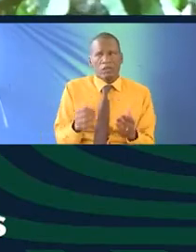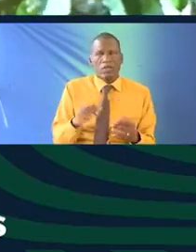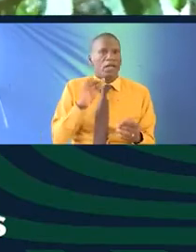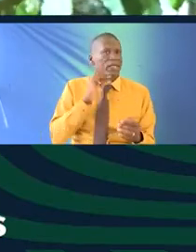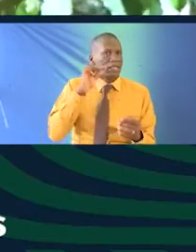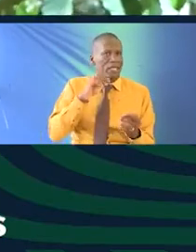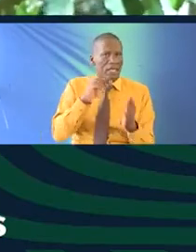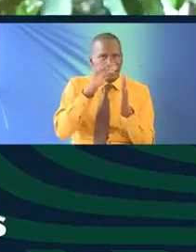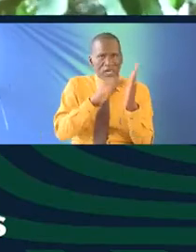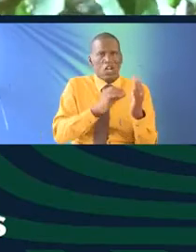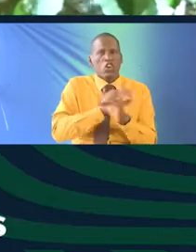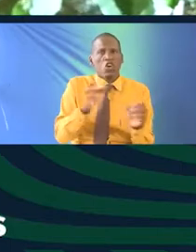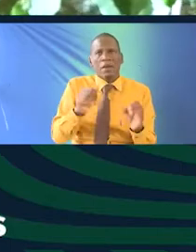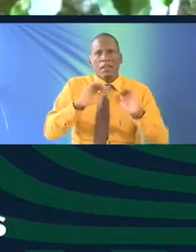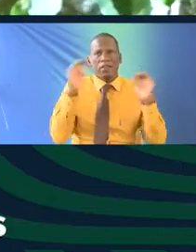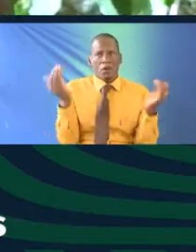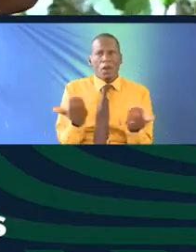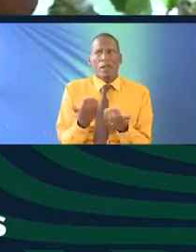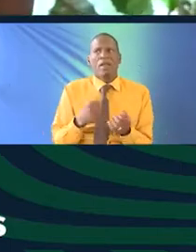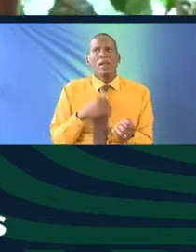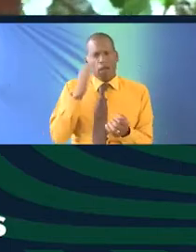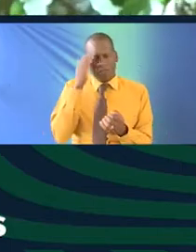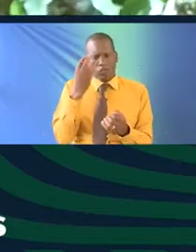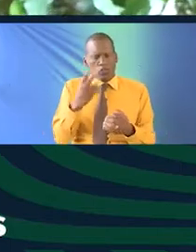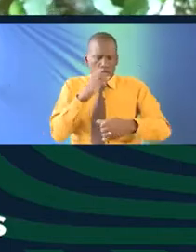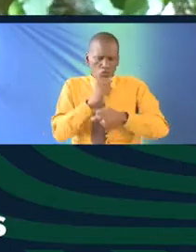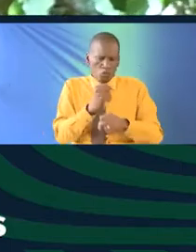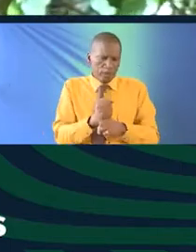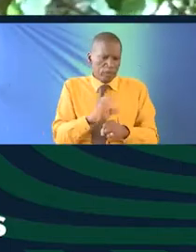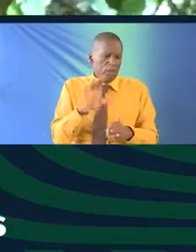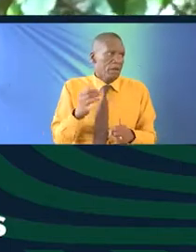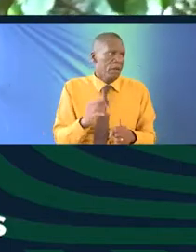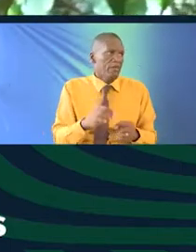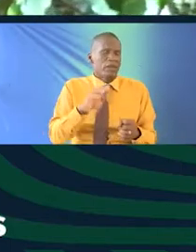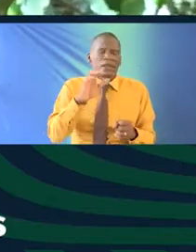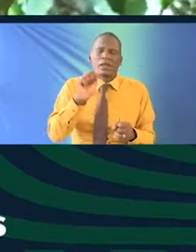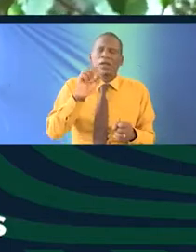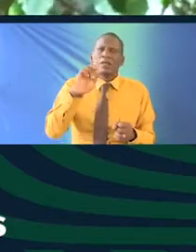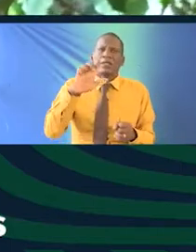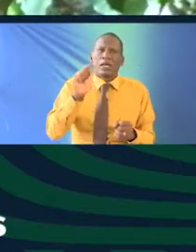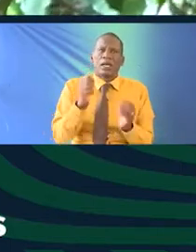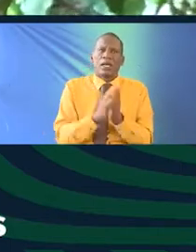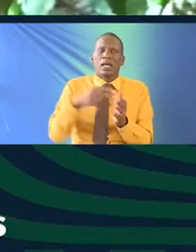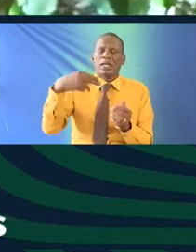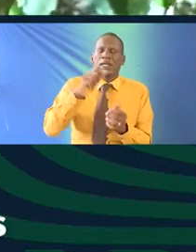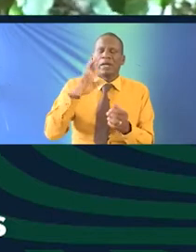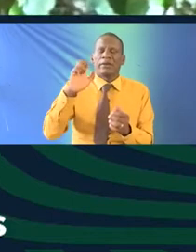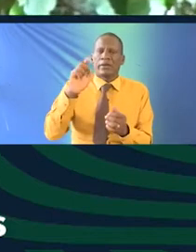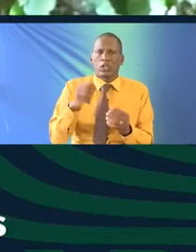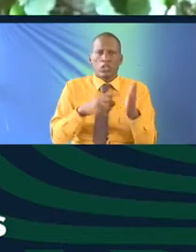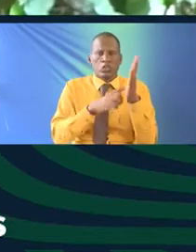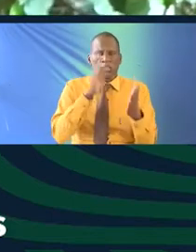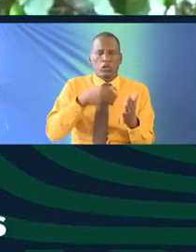agenda there's just no money in the world and I think the two efforts by Angela and Harriet show